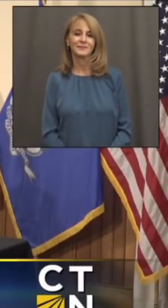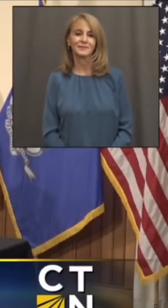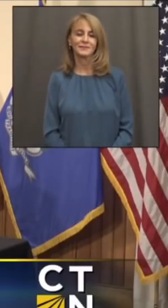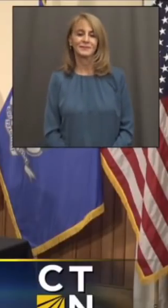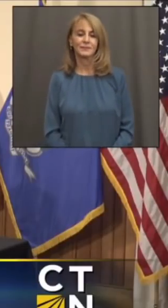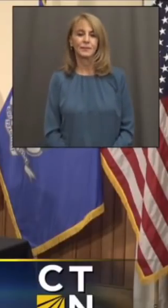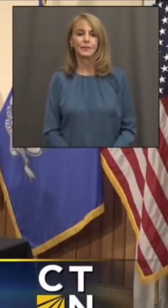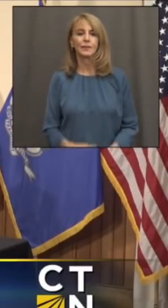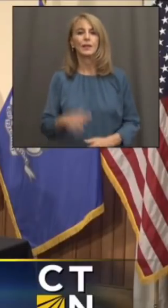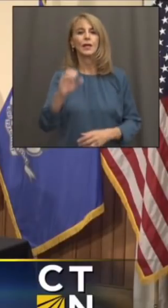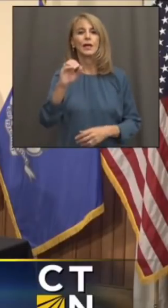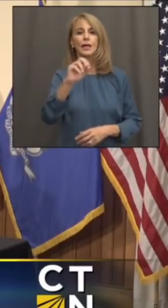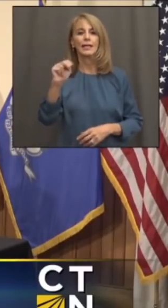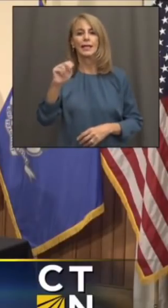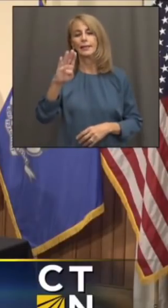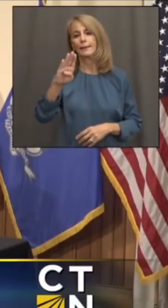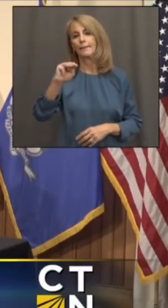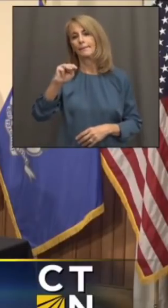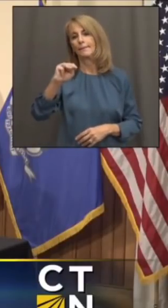The Connecticut Mirror.